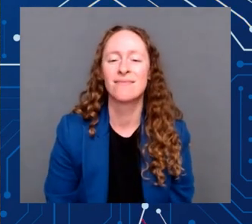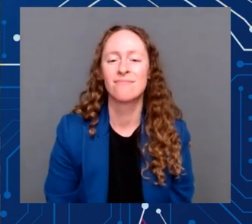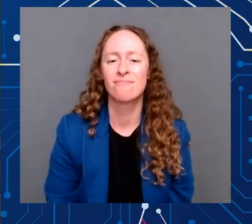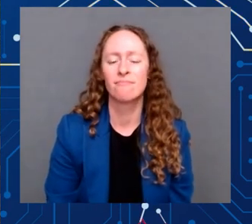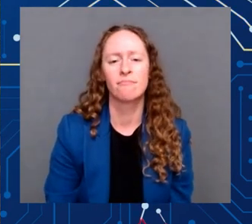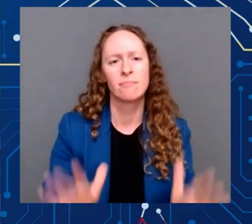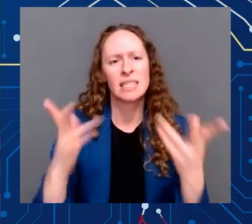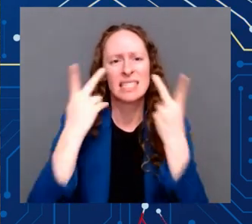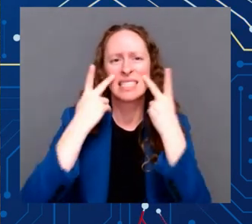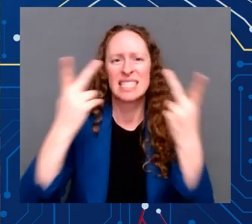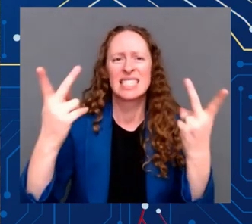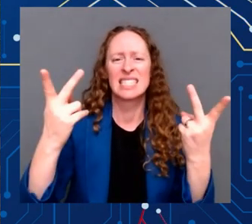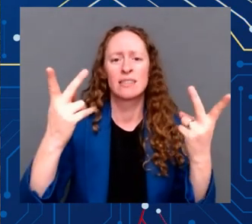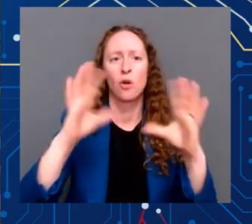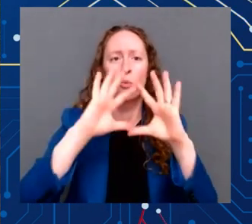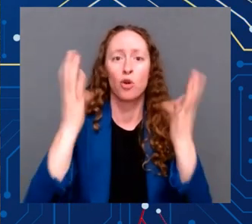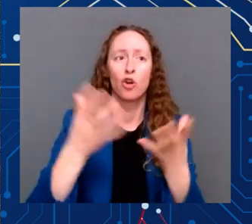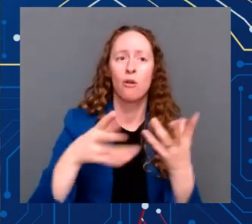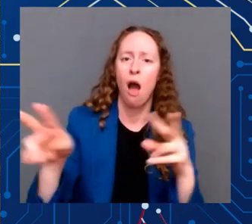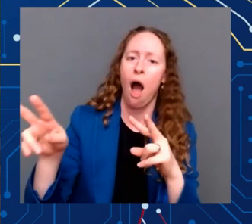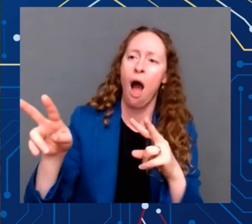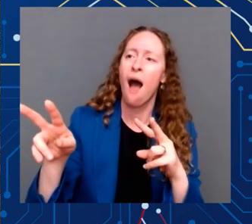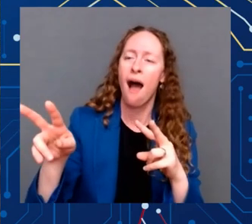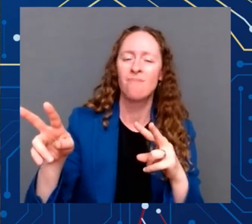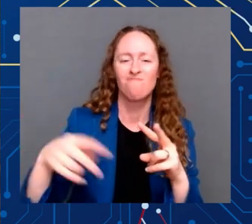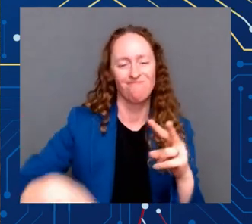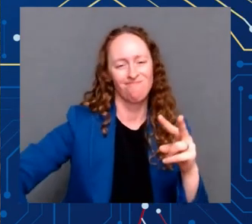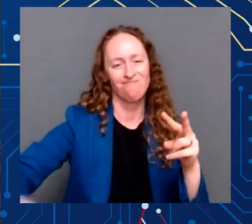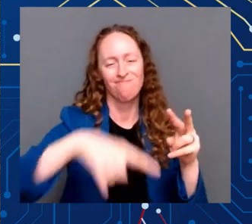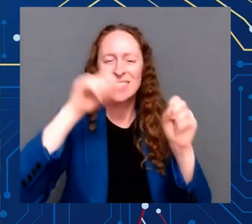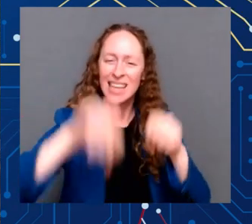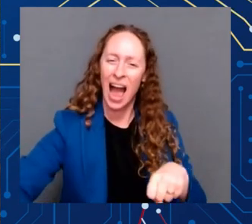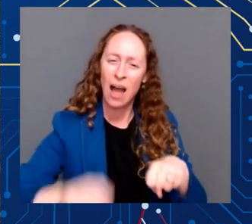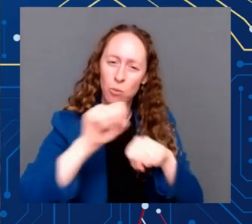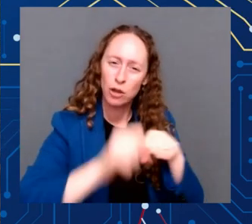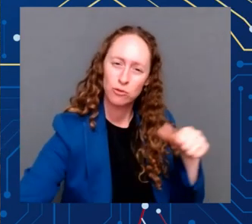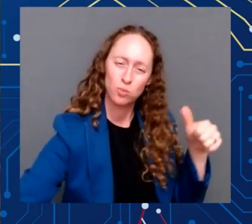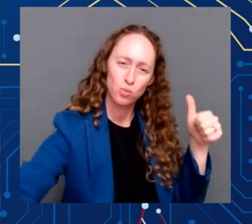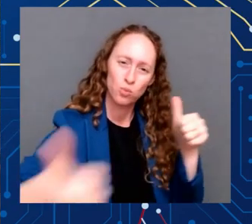things done in a bipartisan way when it matters. So thank you to your leadership.